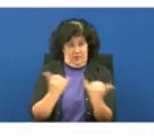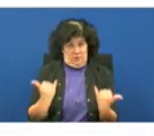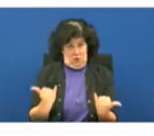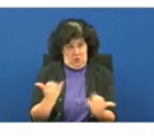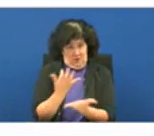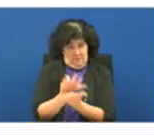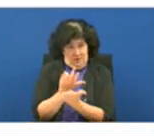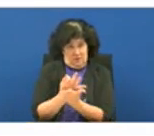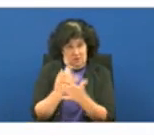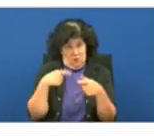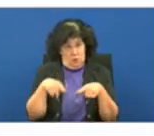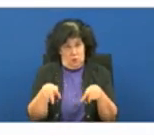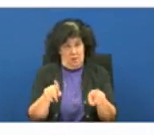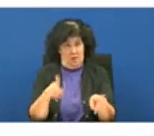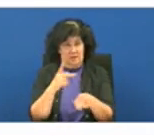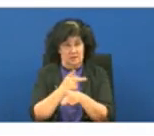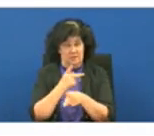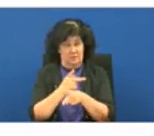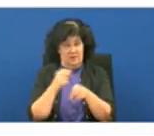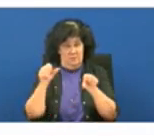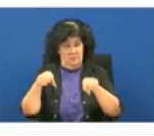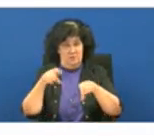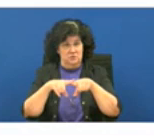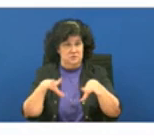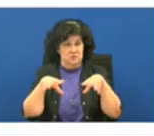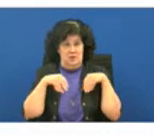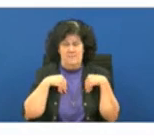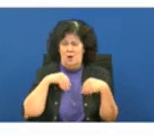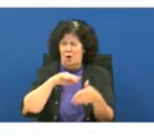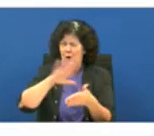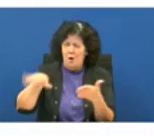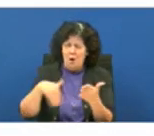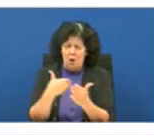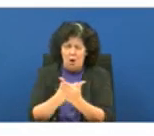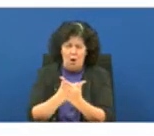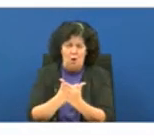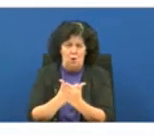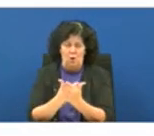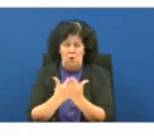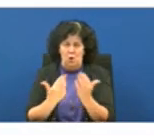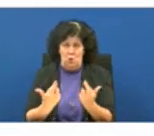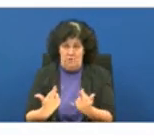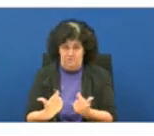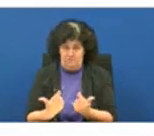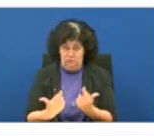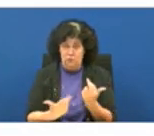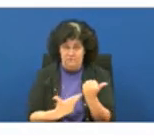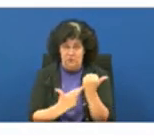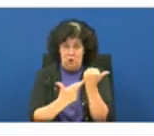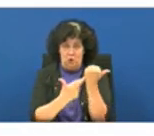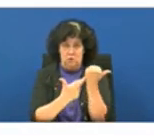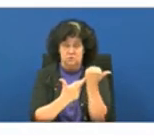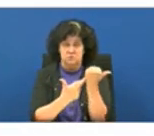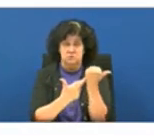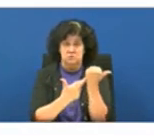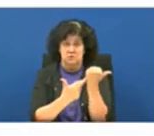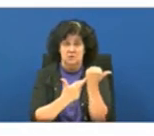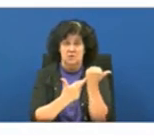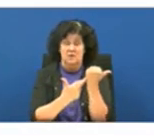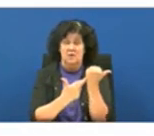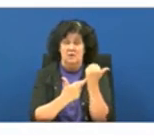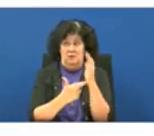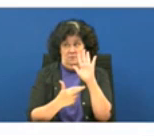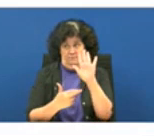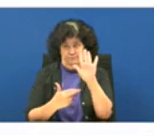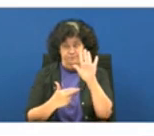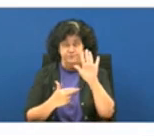while still maintaining the ability to accept all referrals in real time all